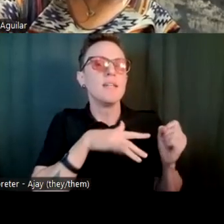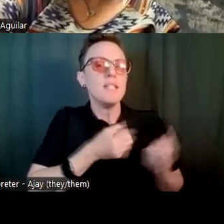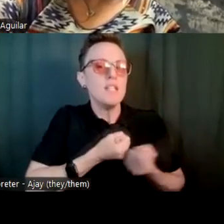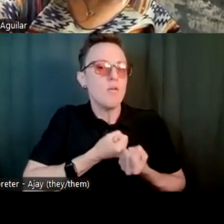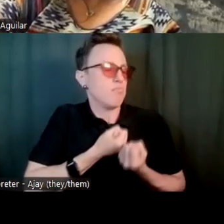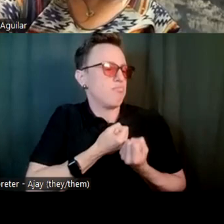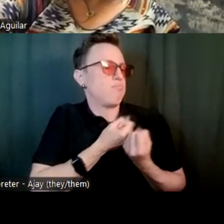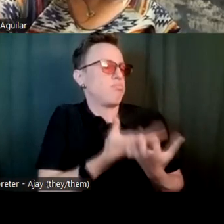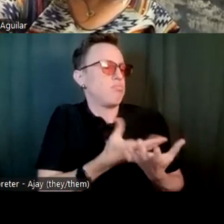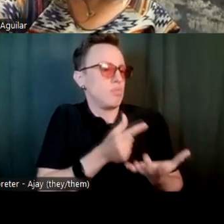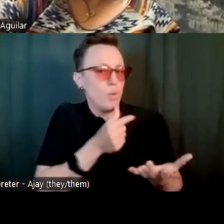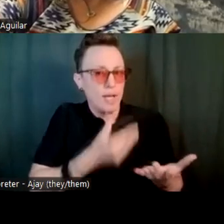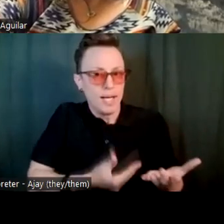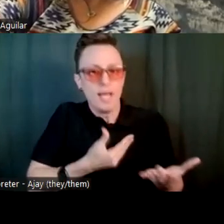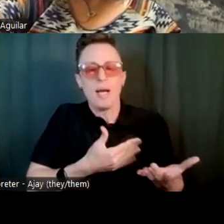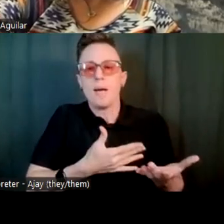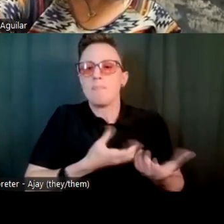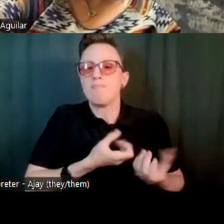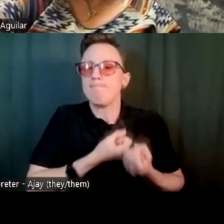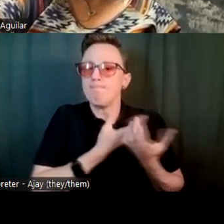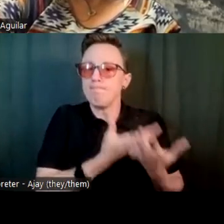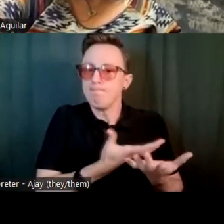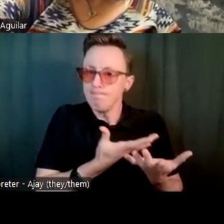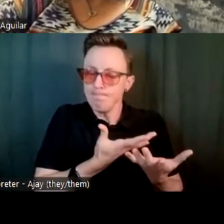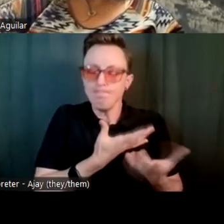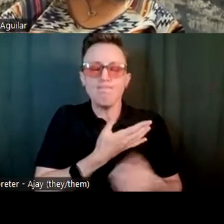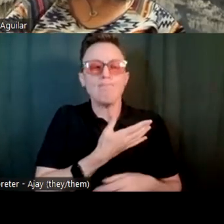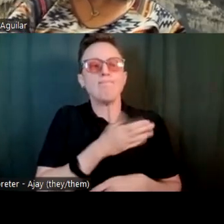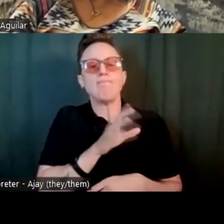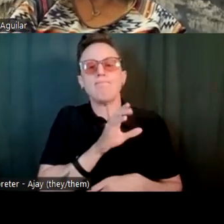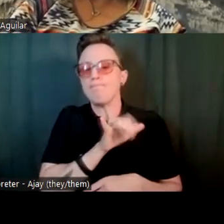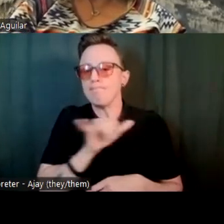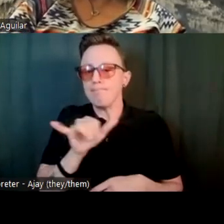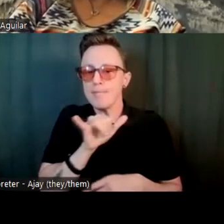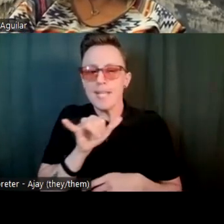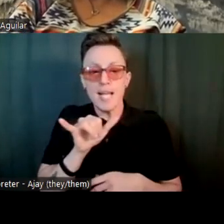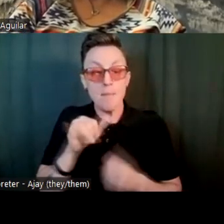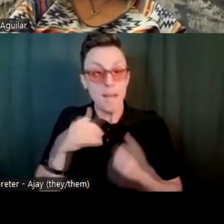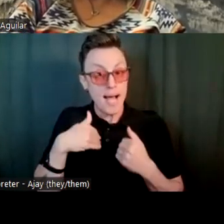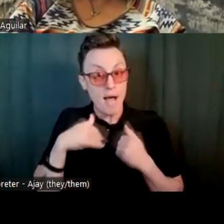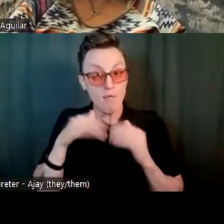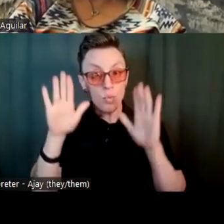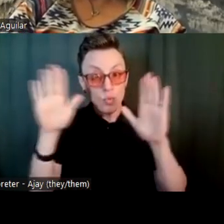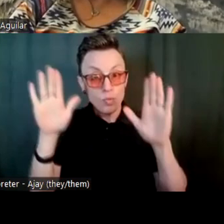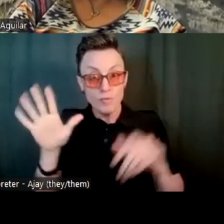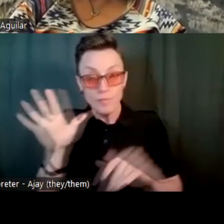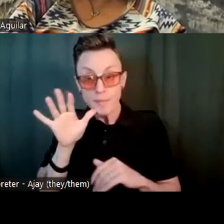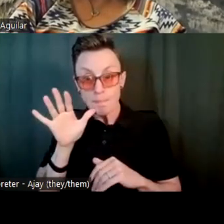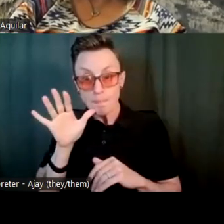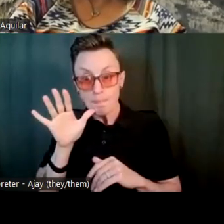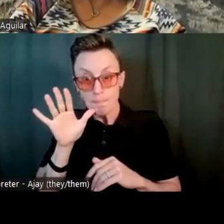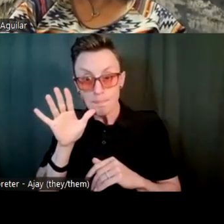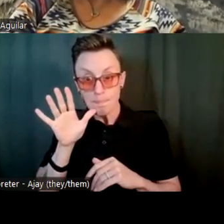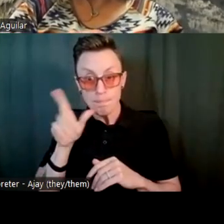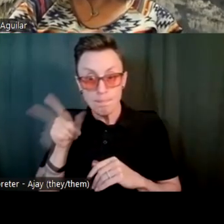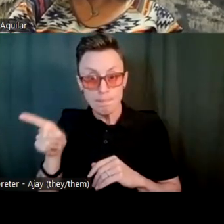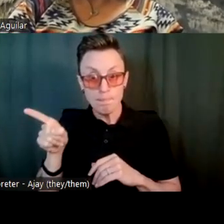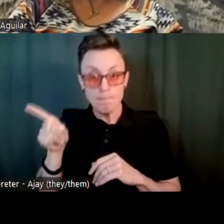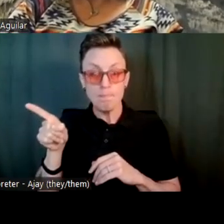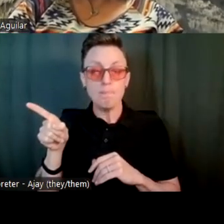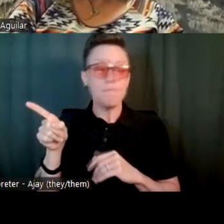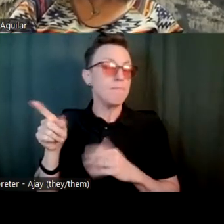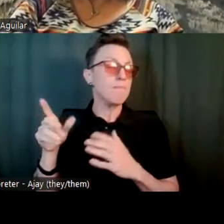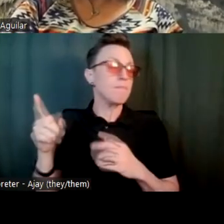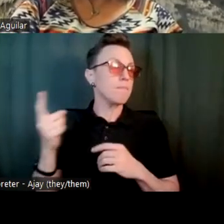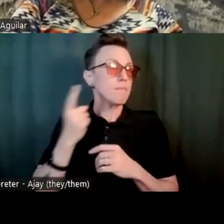Um, I also had a wonderful mother, um, that I have